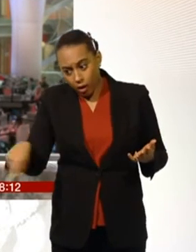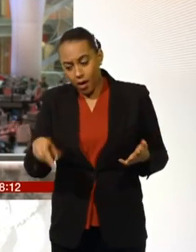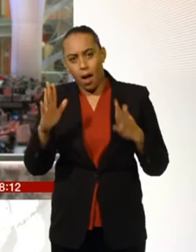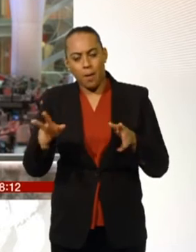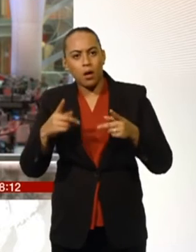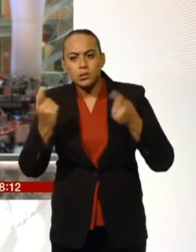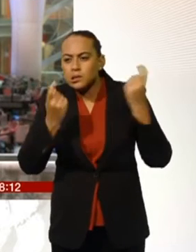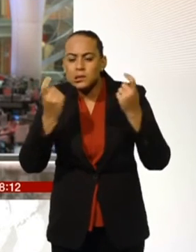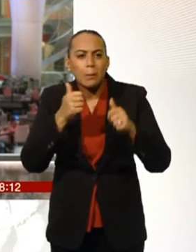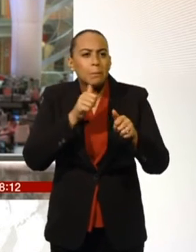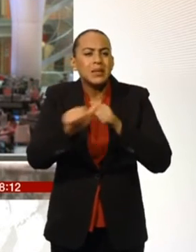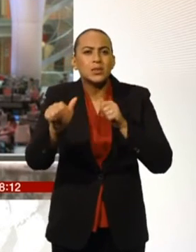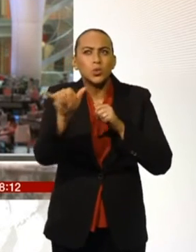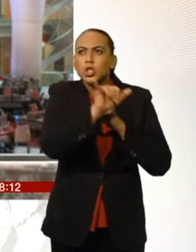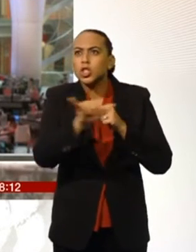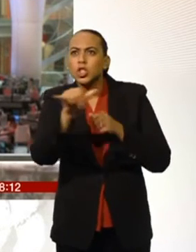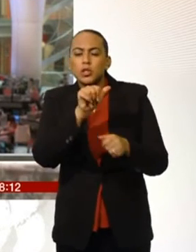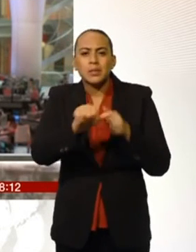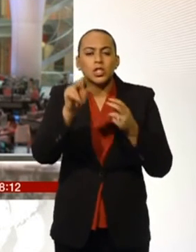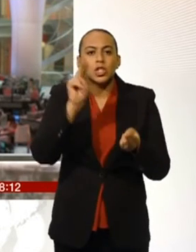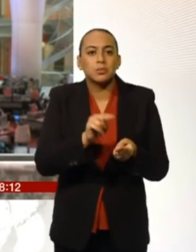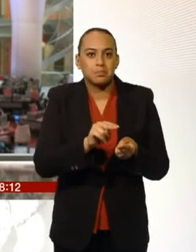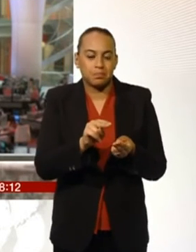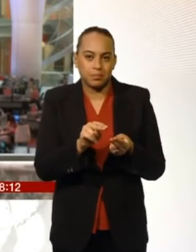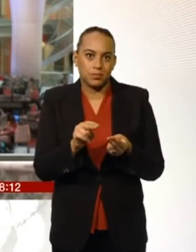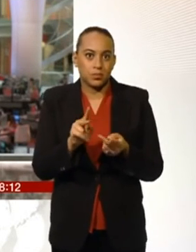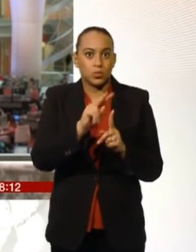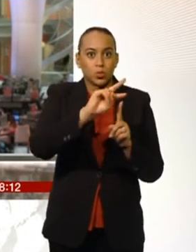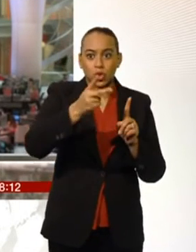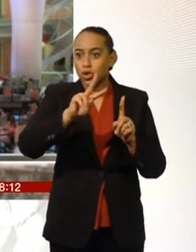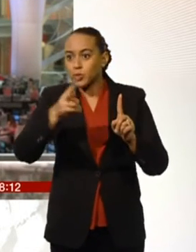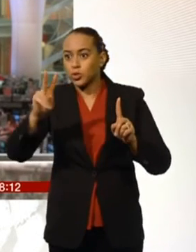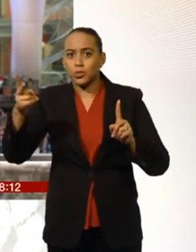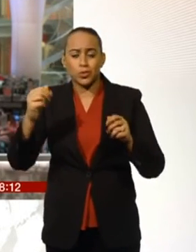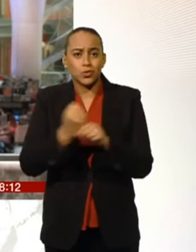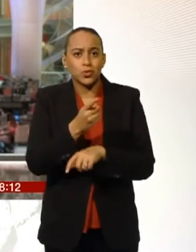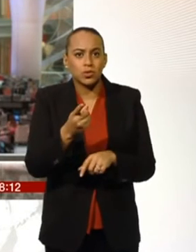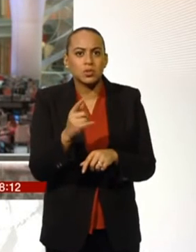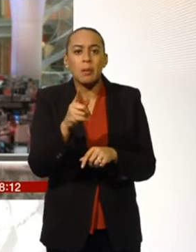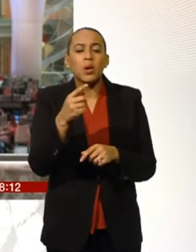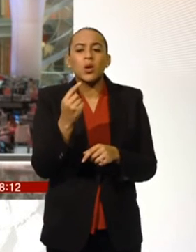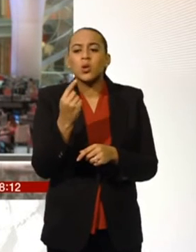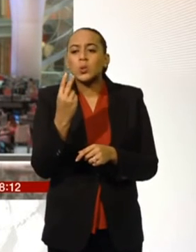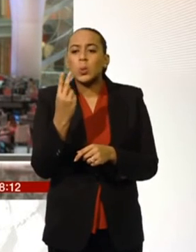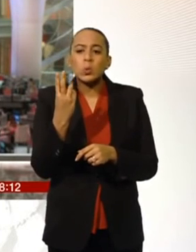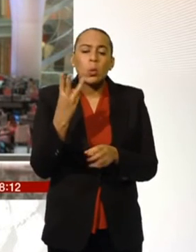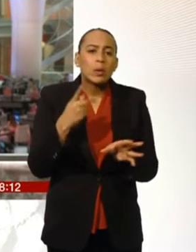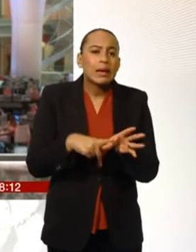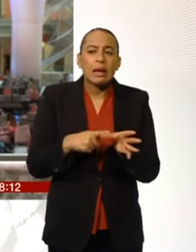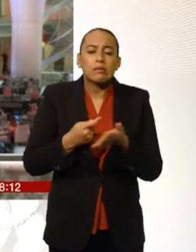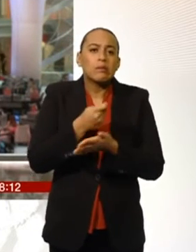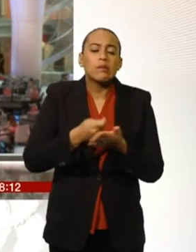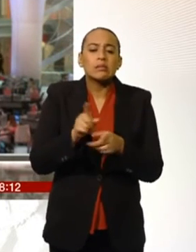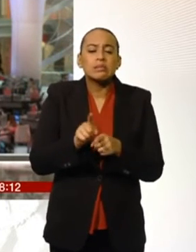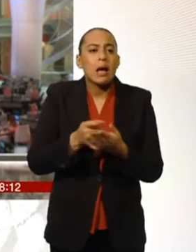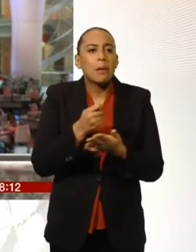to really encourage people to get out there and make sure they're on the cheapest tariff. If you haven't switched supplier for a couple of years for instance, you could actually just by a